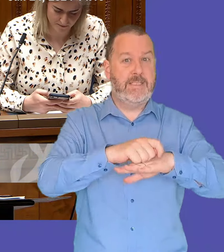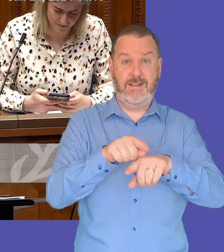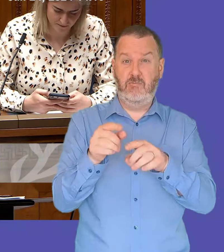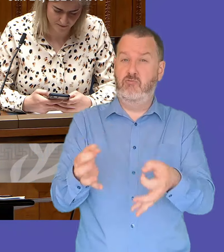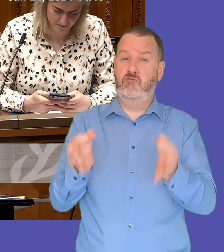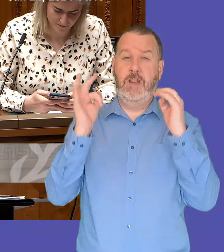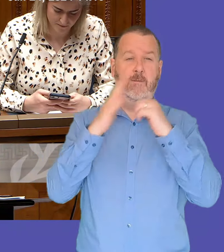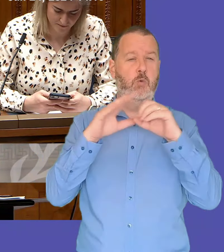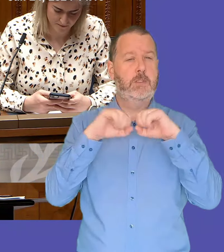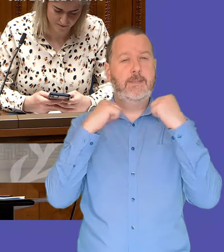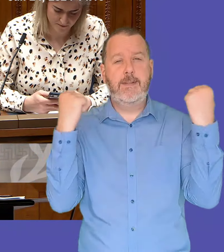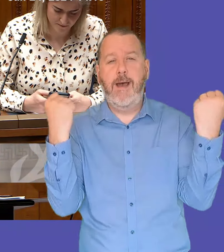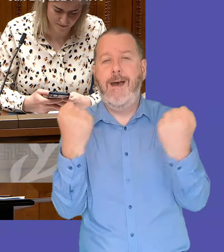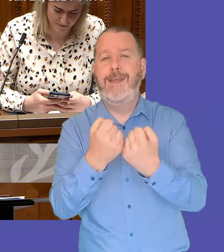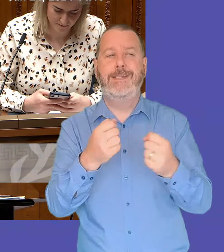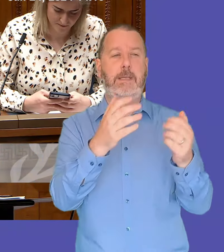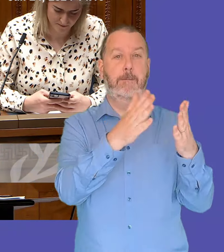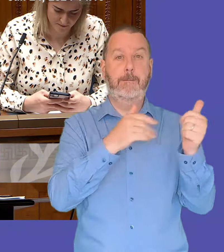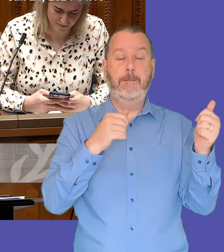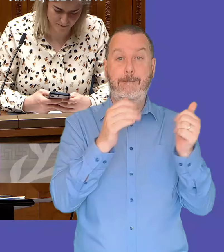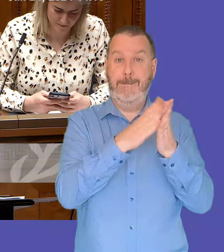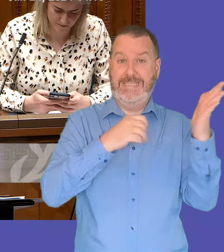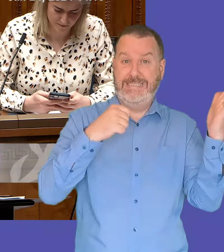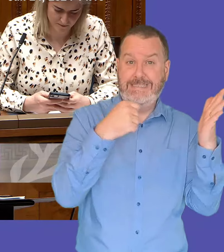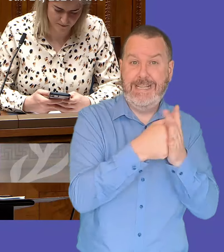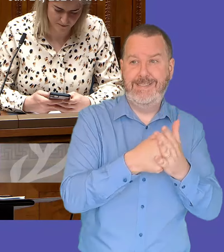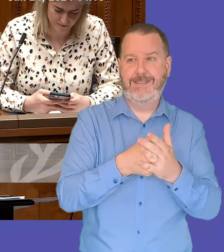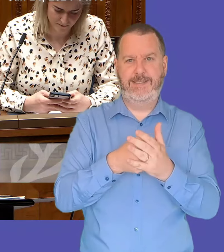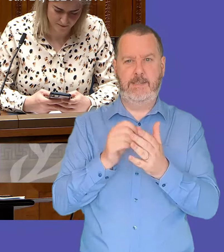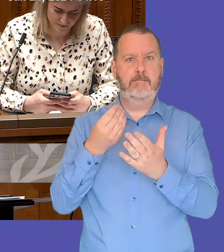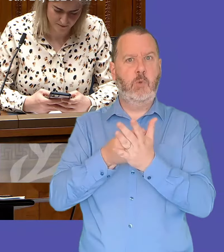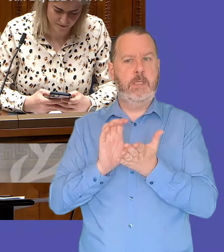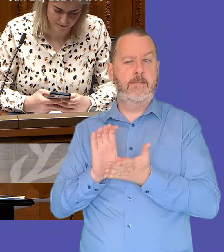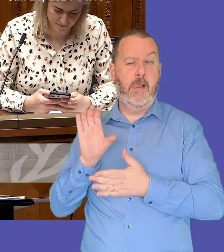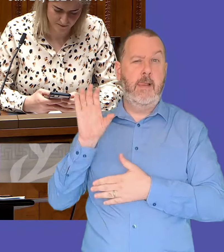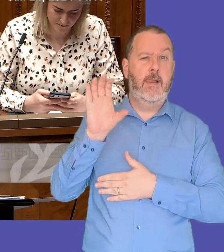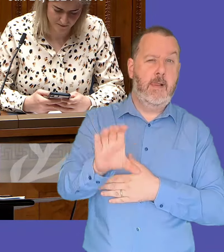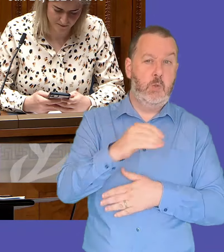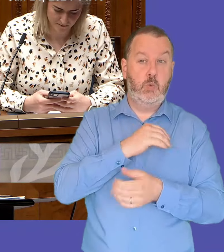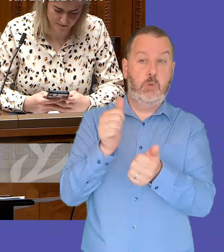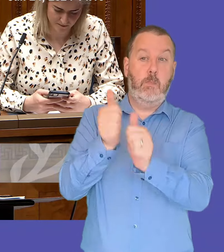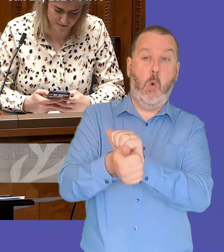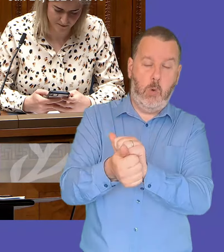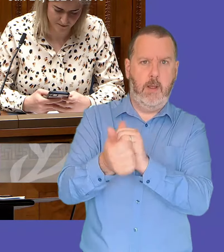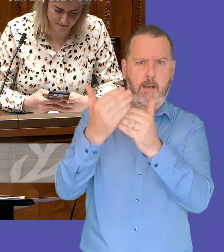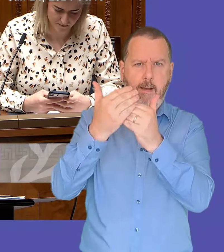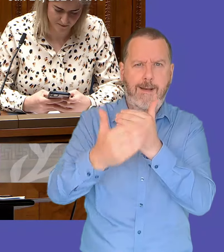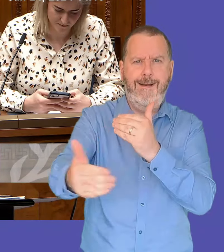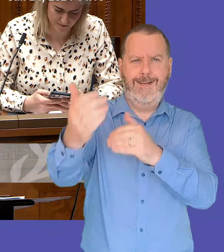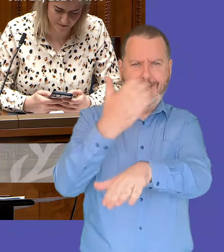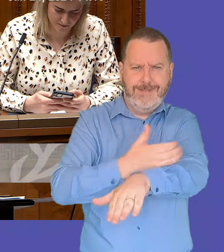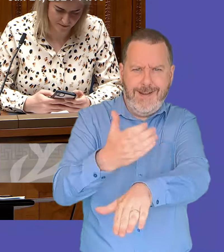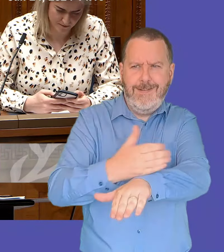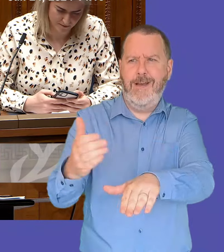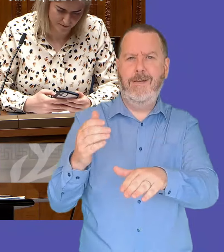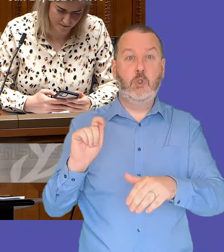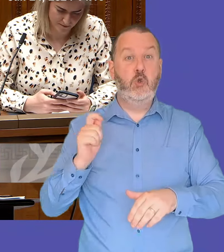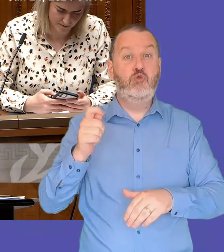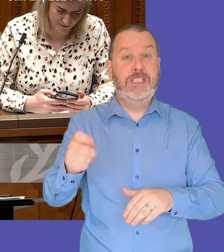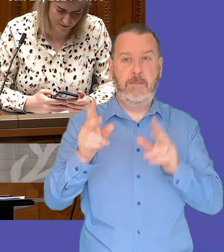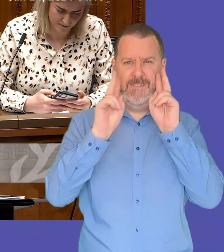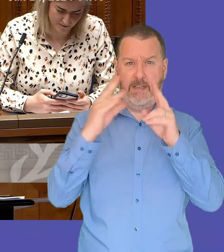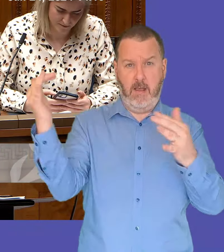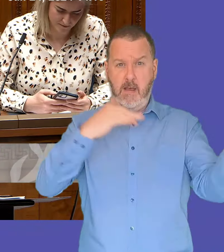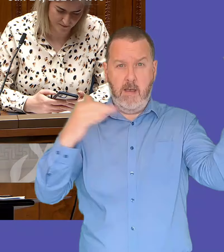the economic boost the investment in sport the legacy that that will leave the tourism impact that we will have from it i mean the